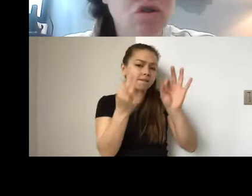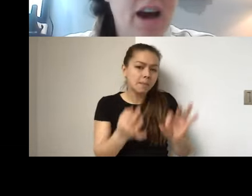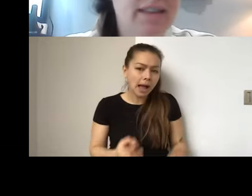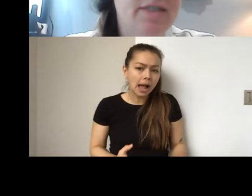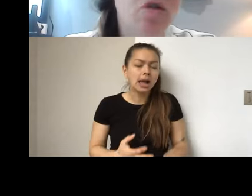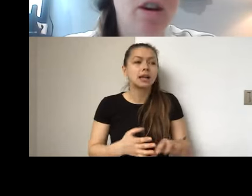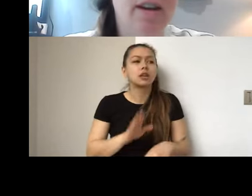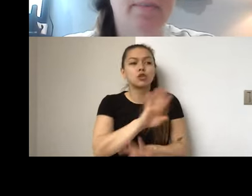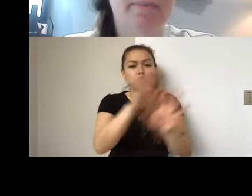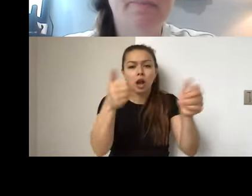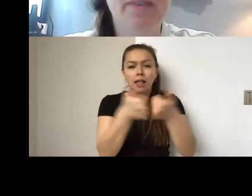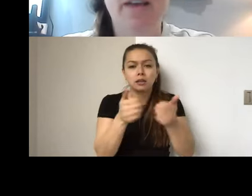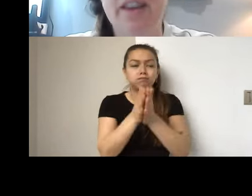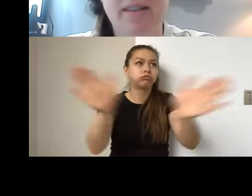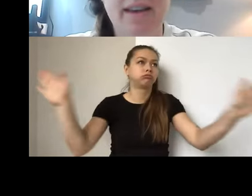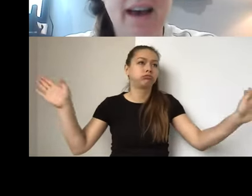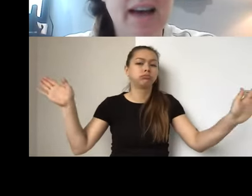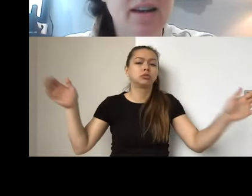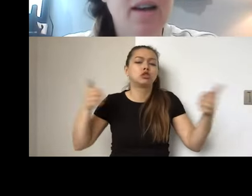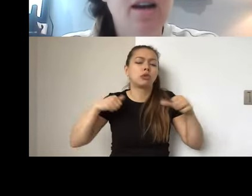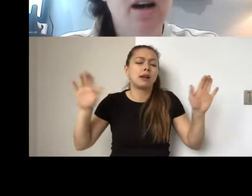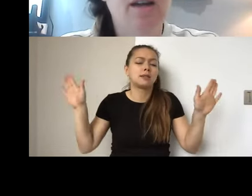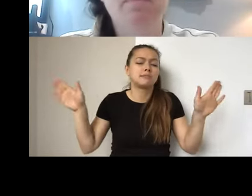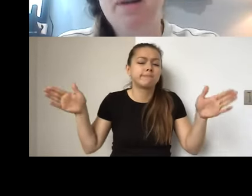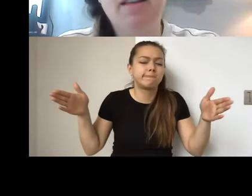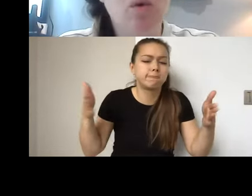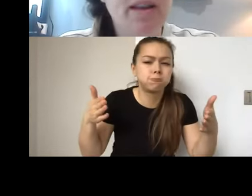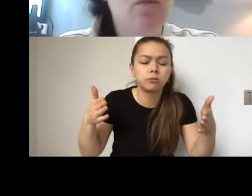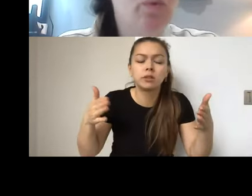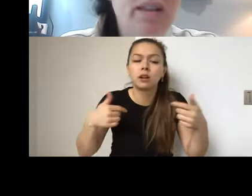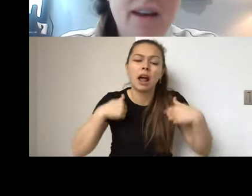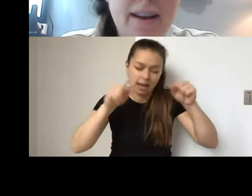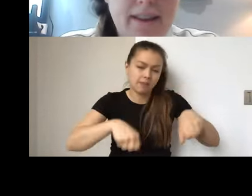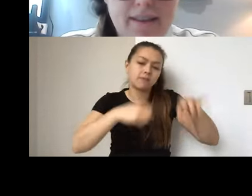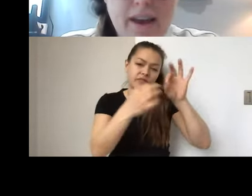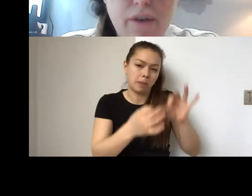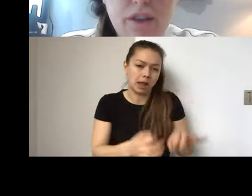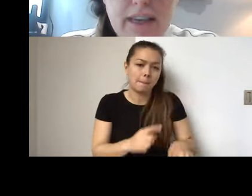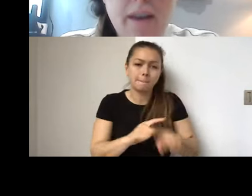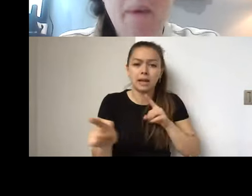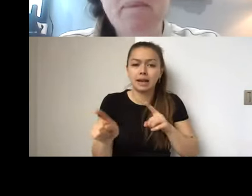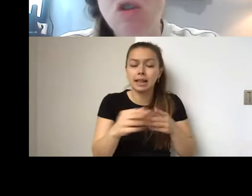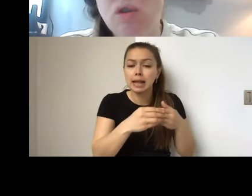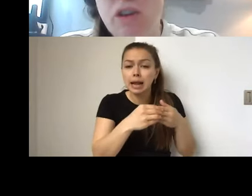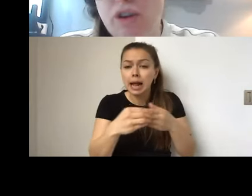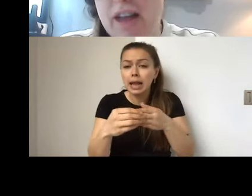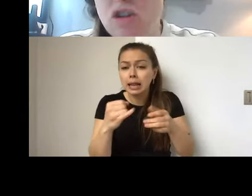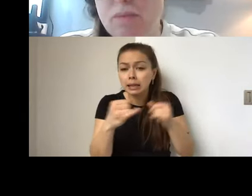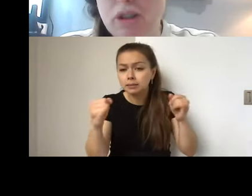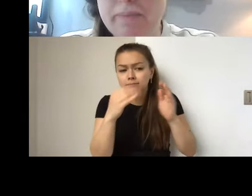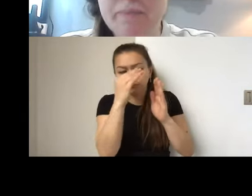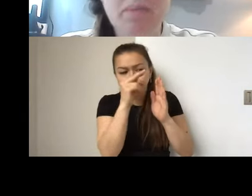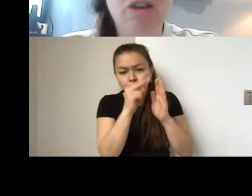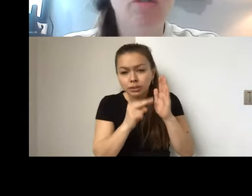scope of your challenge and things like that. But as always, read the guidelines carefully. Make sure that you're